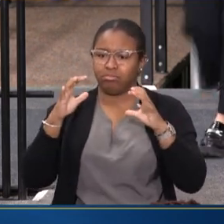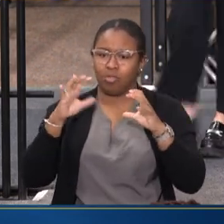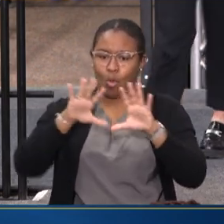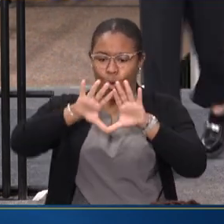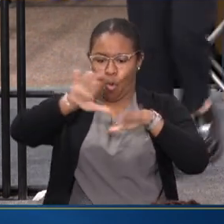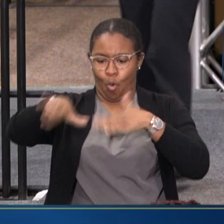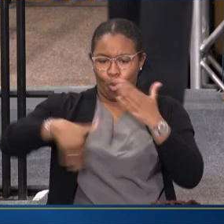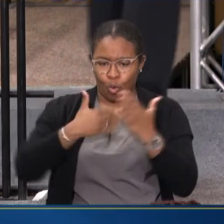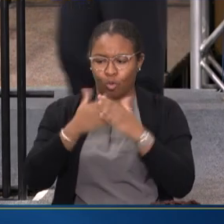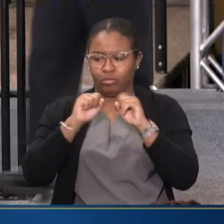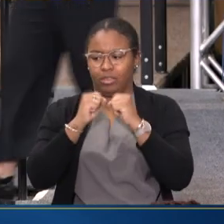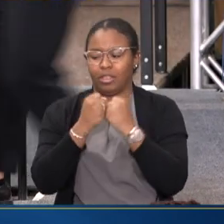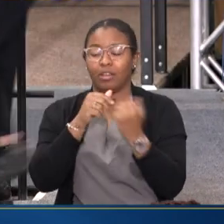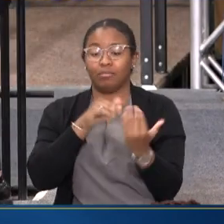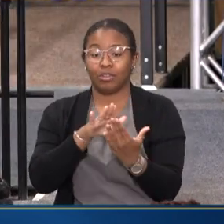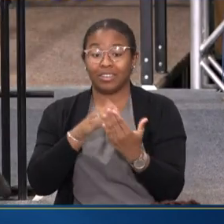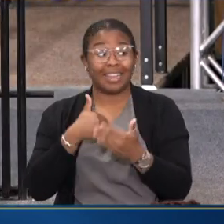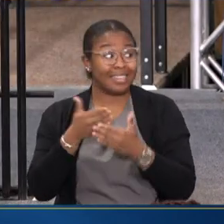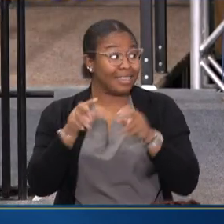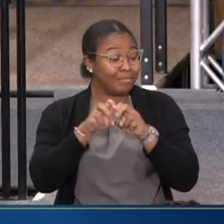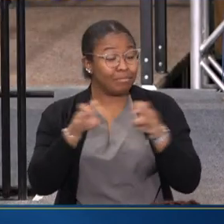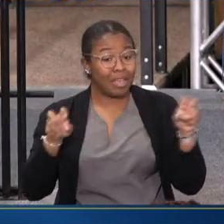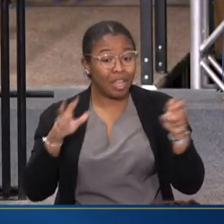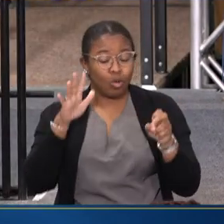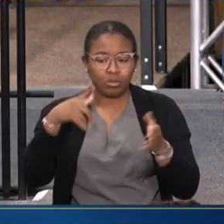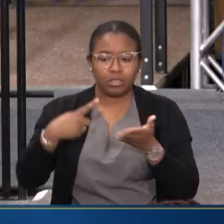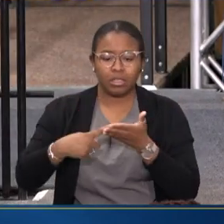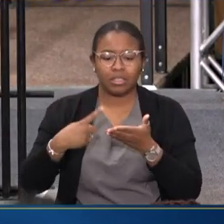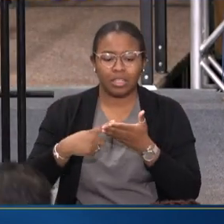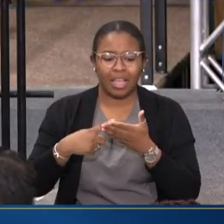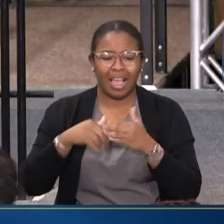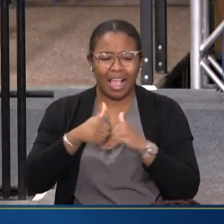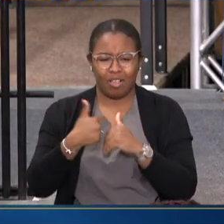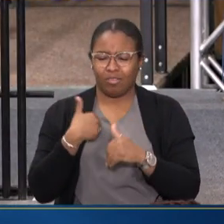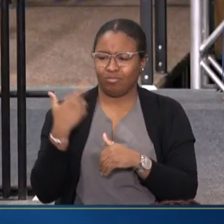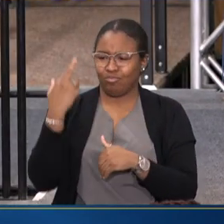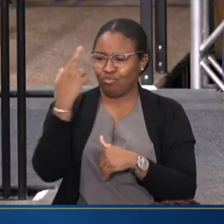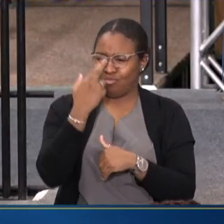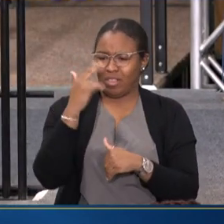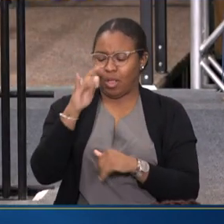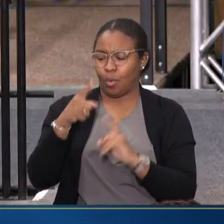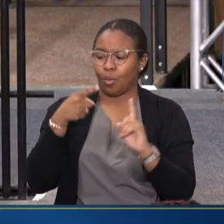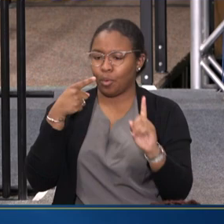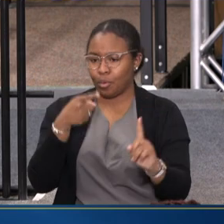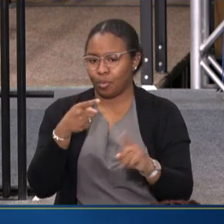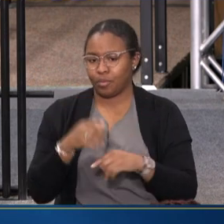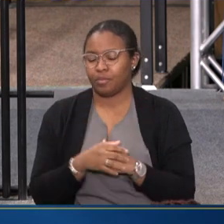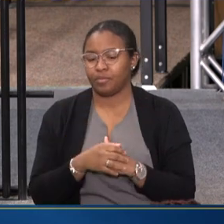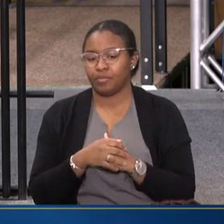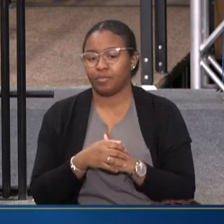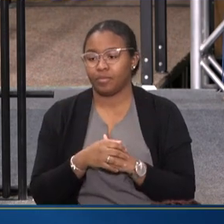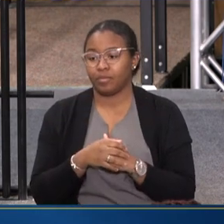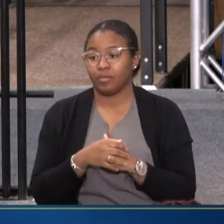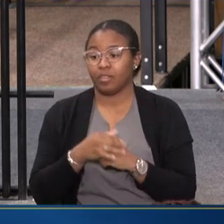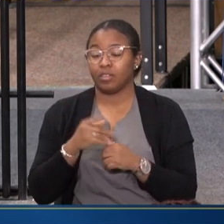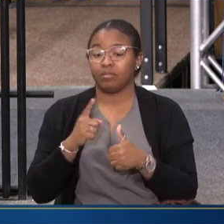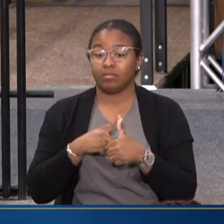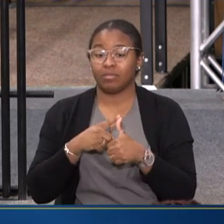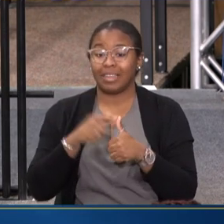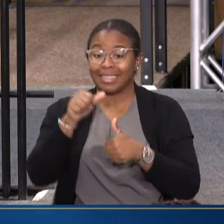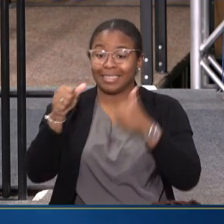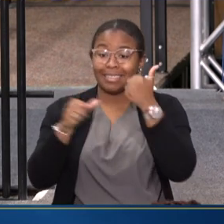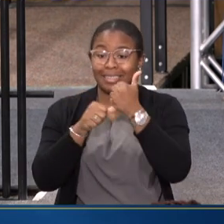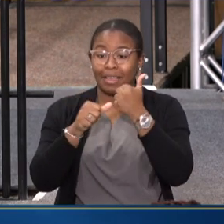APPROACH. OUR NEXT PANEL IS GOING TO DISCUSS HOW WE REALIZE THAT BOLD VISION. WE'LL BE HEARING FROM THE